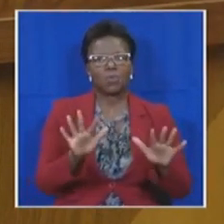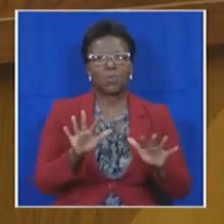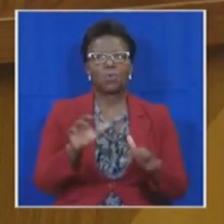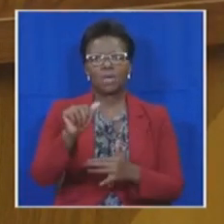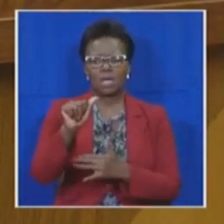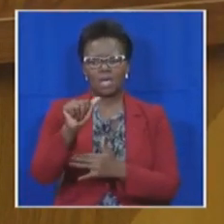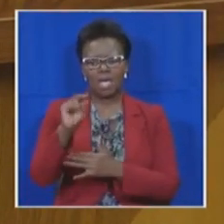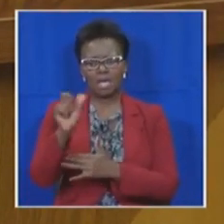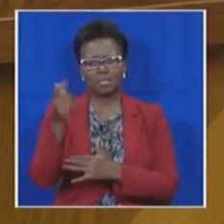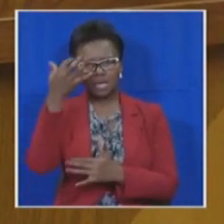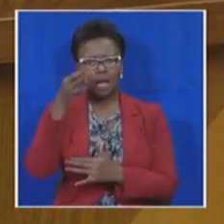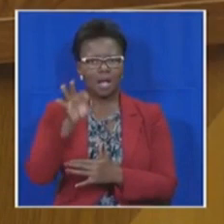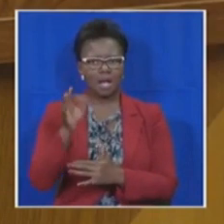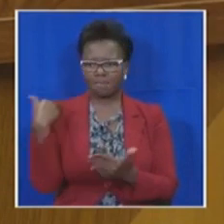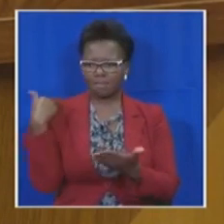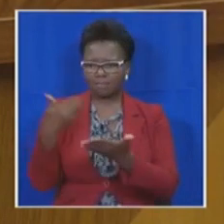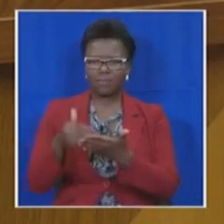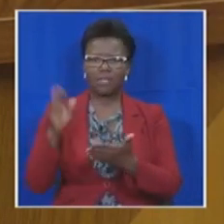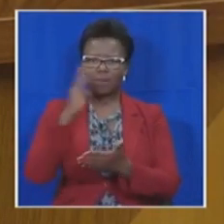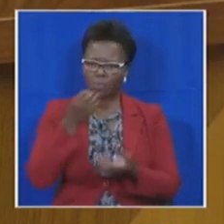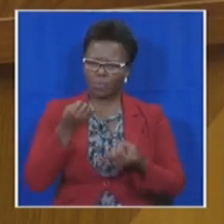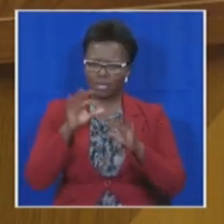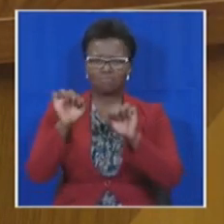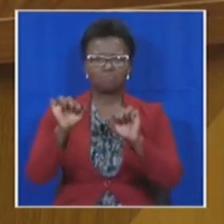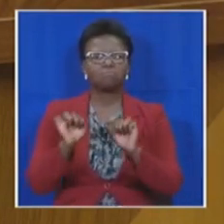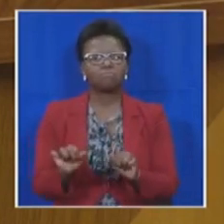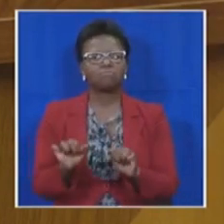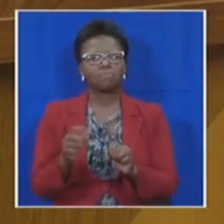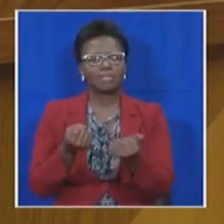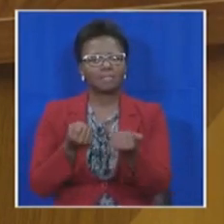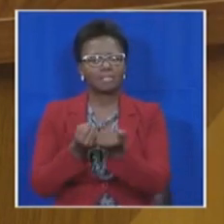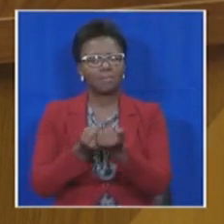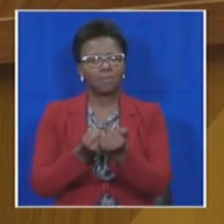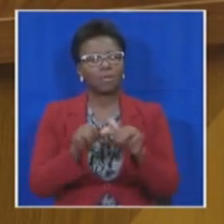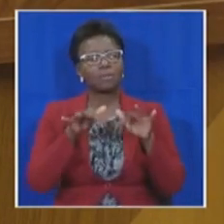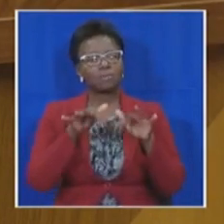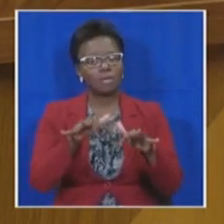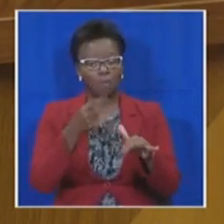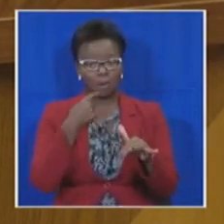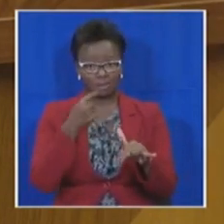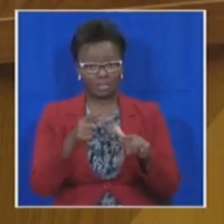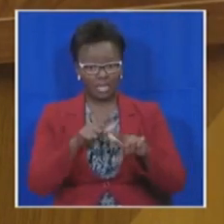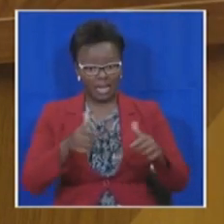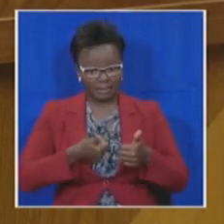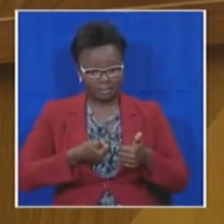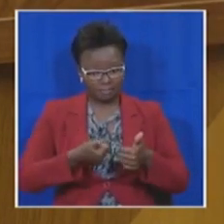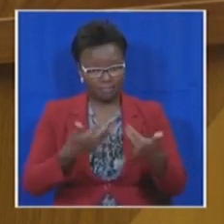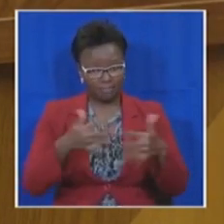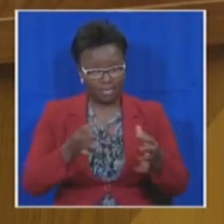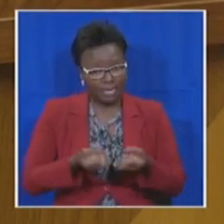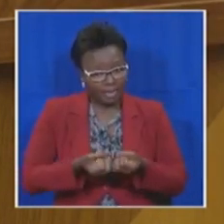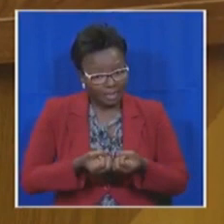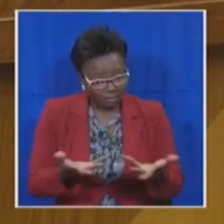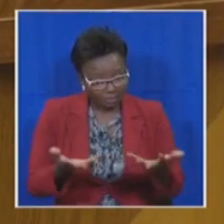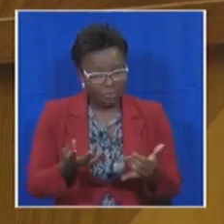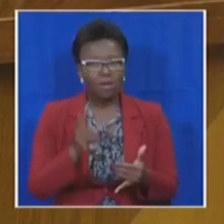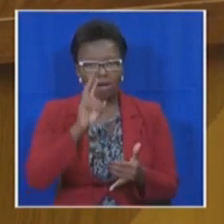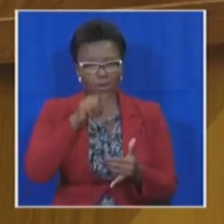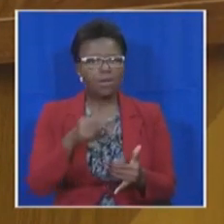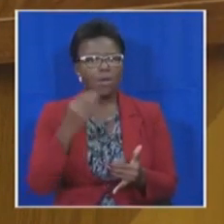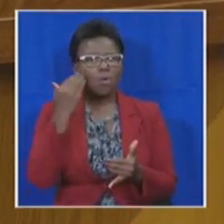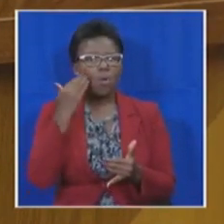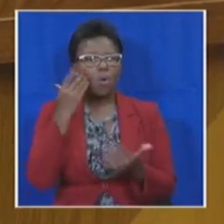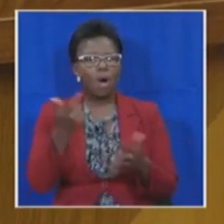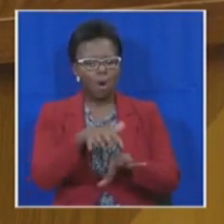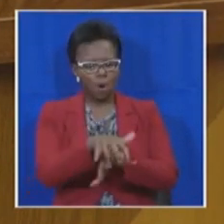fails to provide consistent after-settlement support to beneficiaries to enable them to make productive use and sustainable